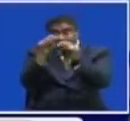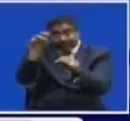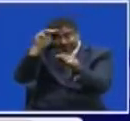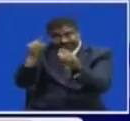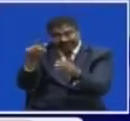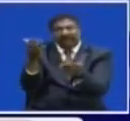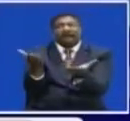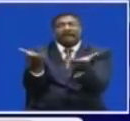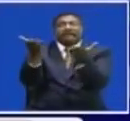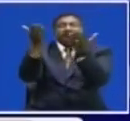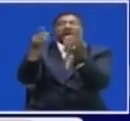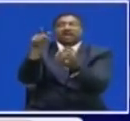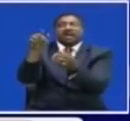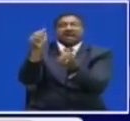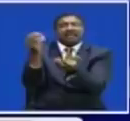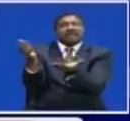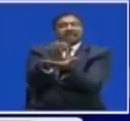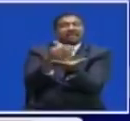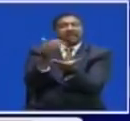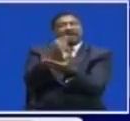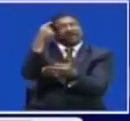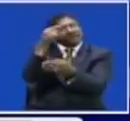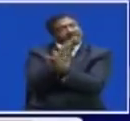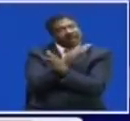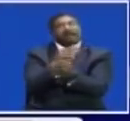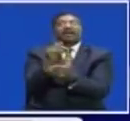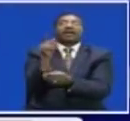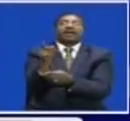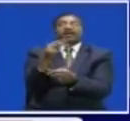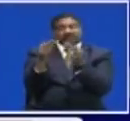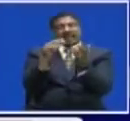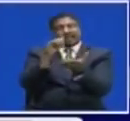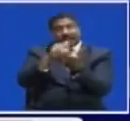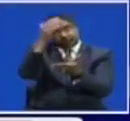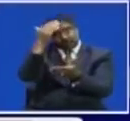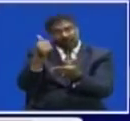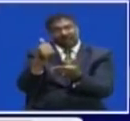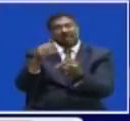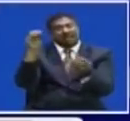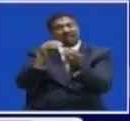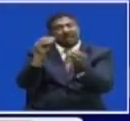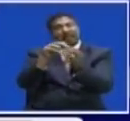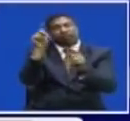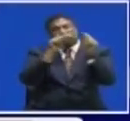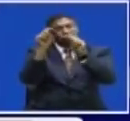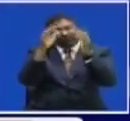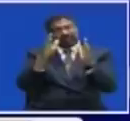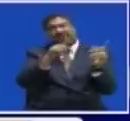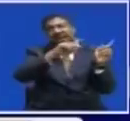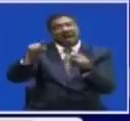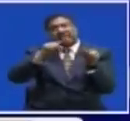ministry To financial earning ministry As the country Attempts to Treble the number Of tourists Entering Zambia